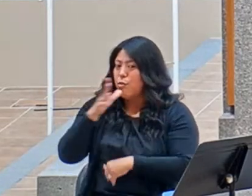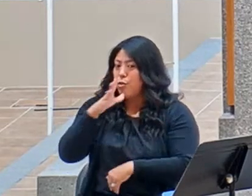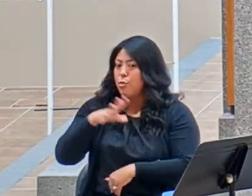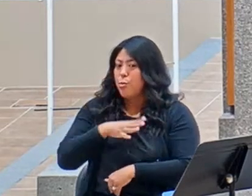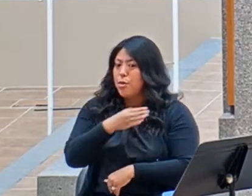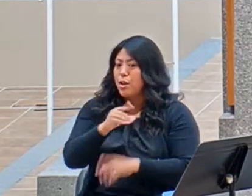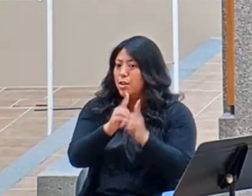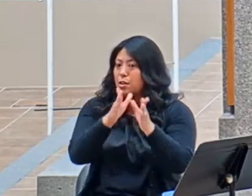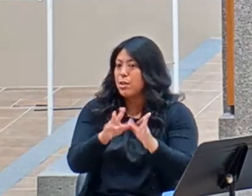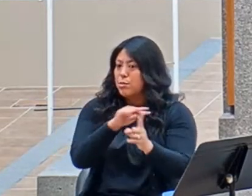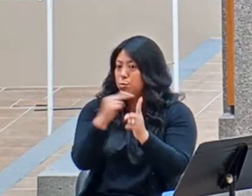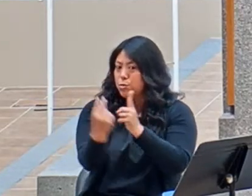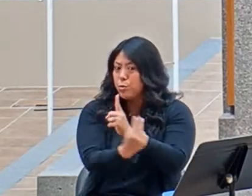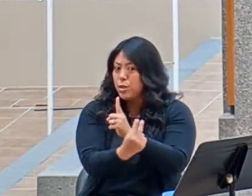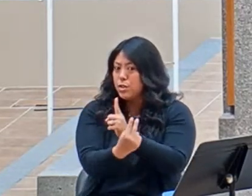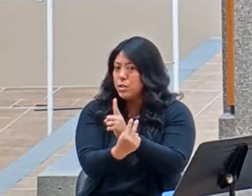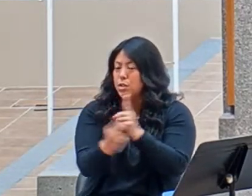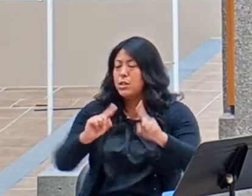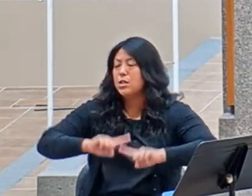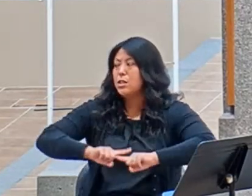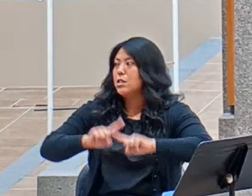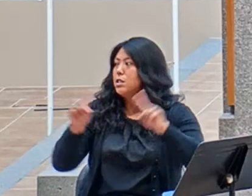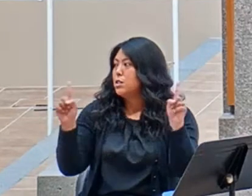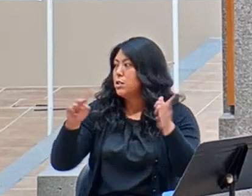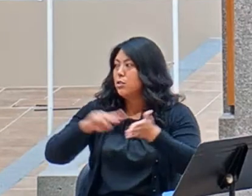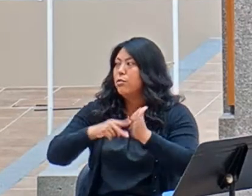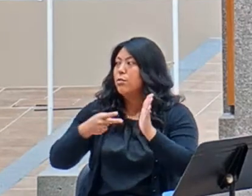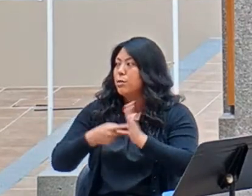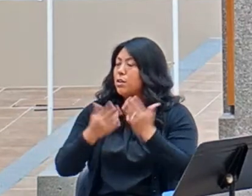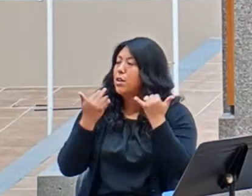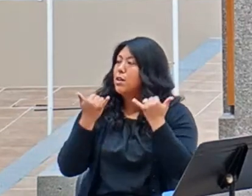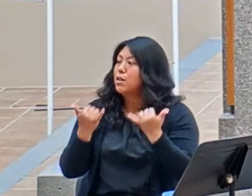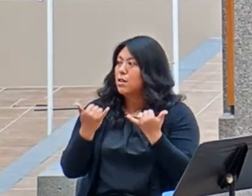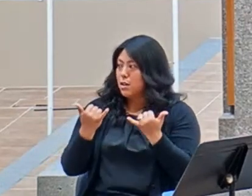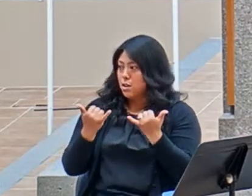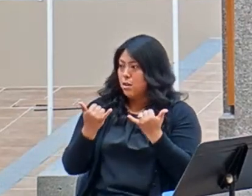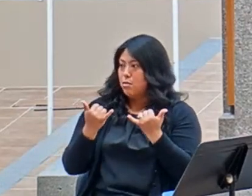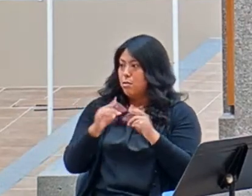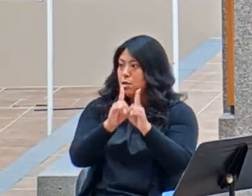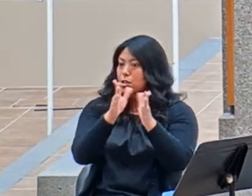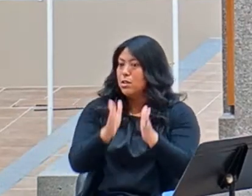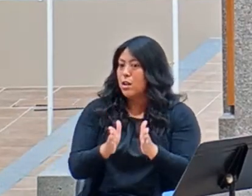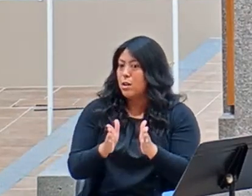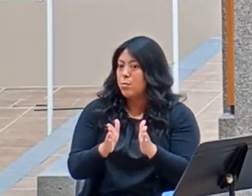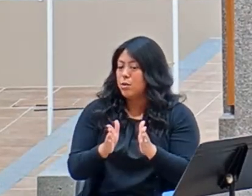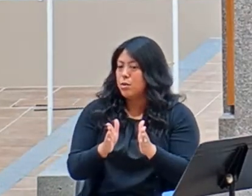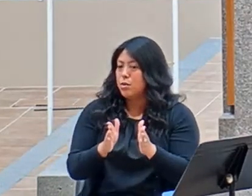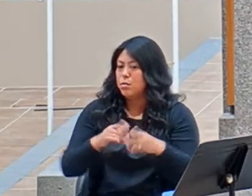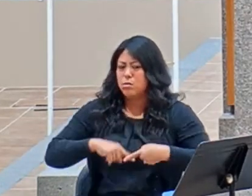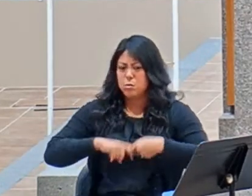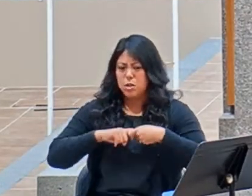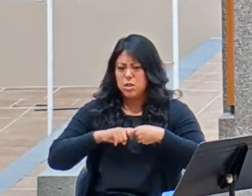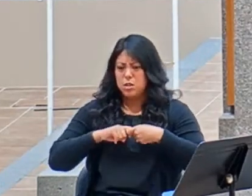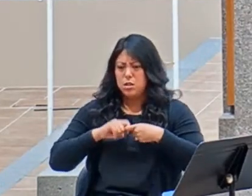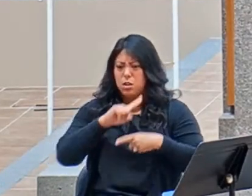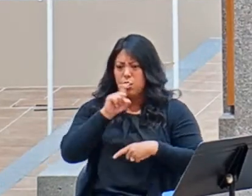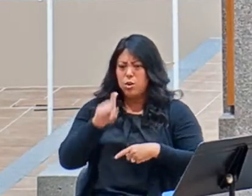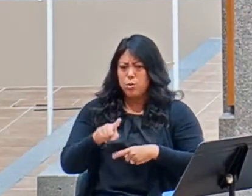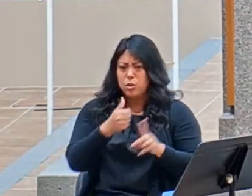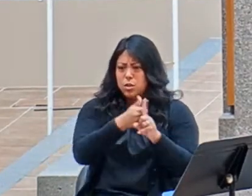it takes a little bit different meaning. Now the disciples are kind of questioning what's going on.